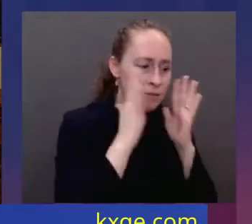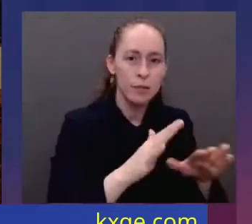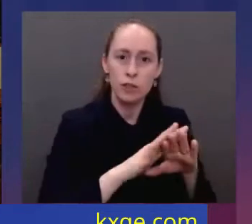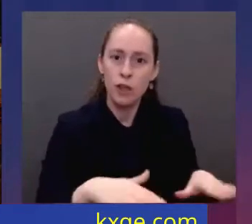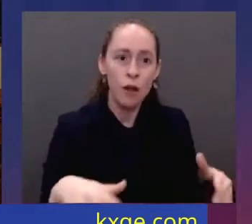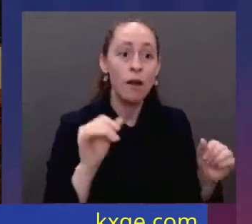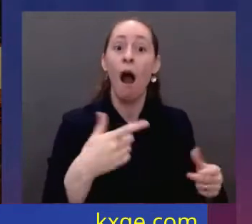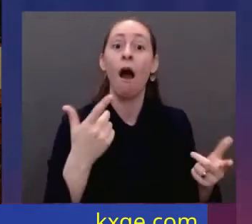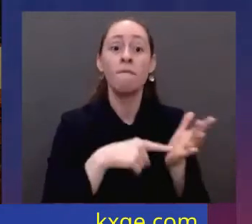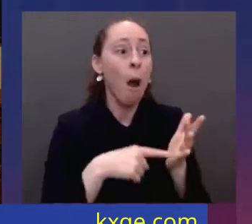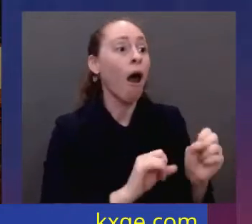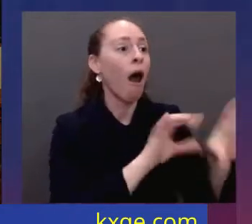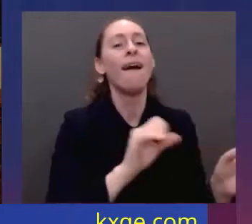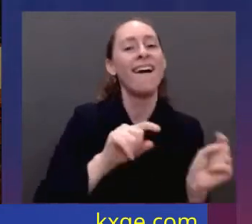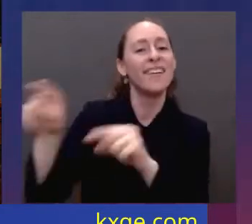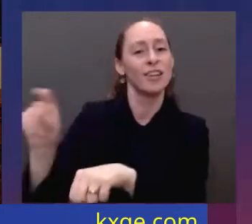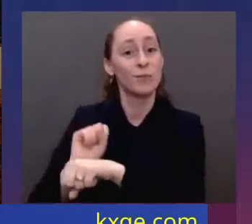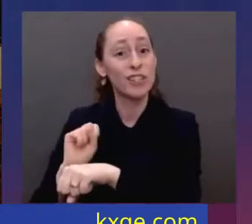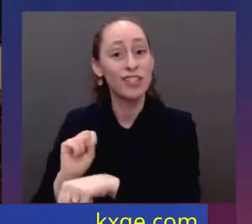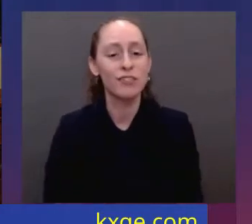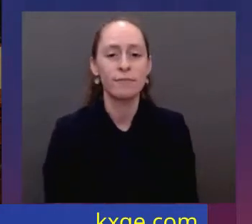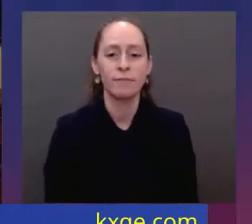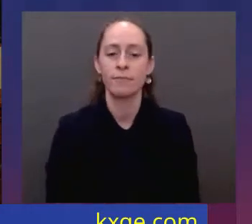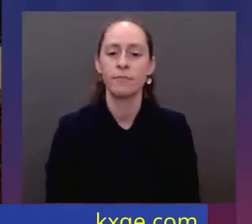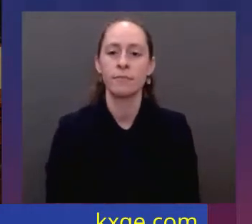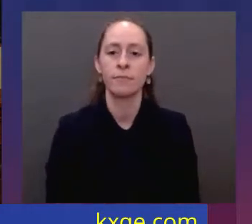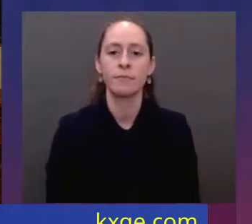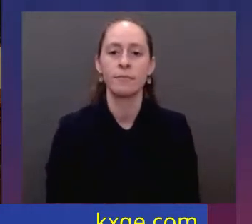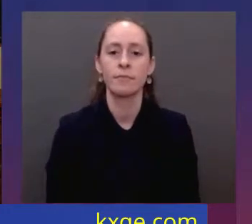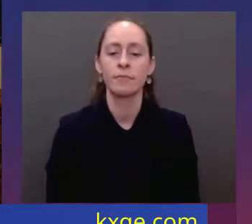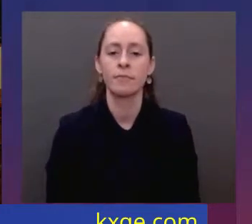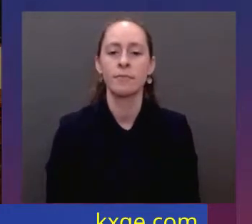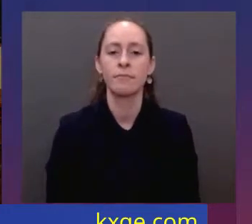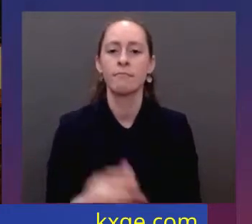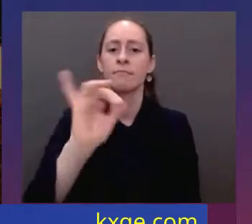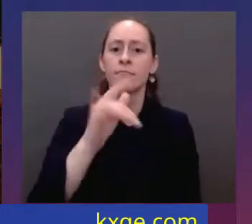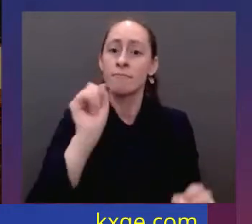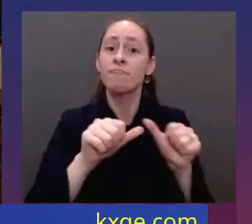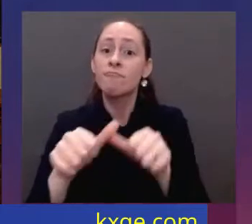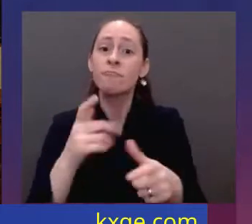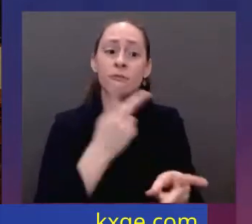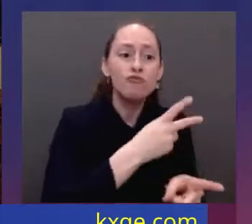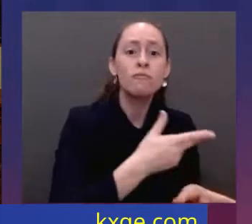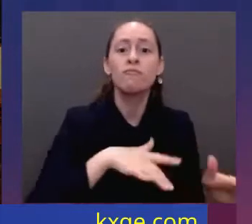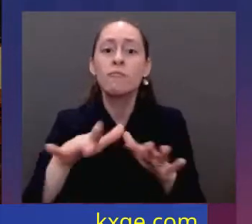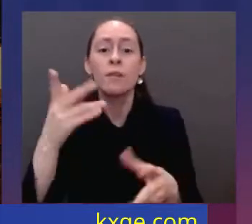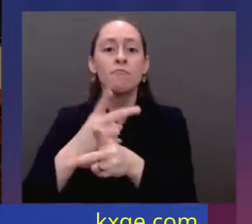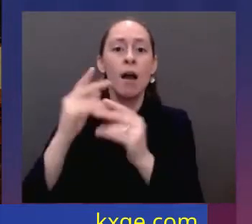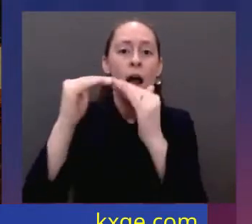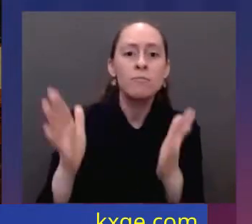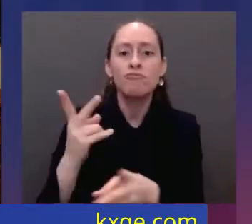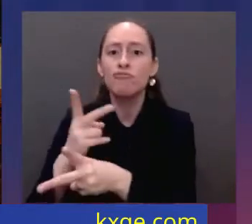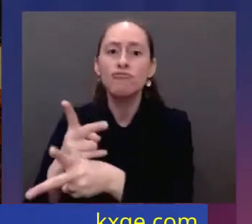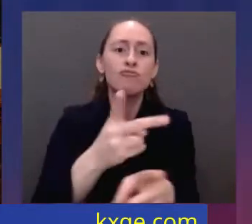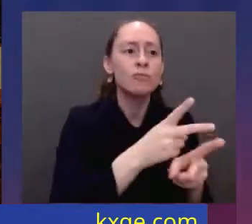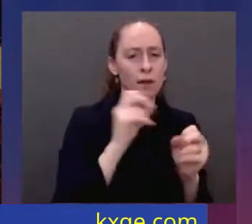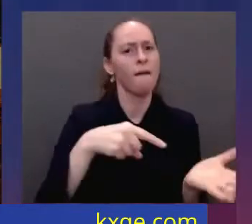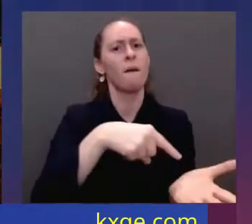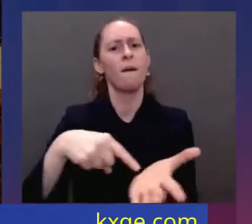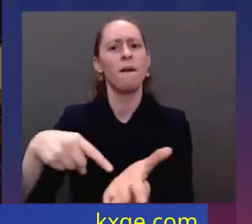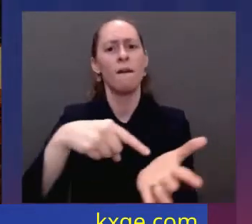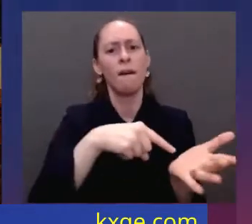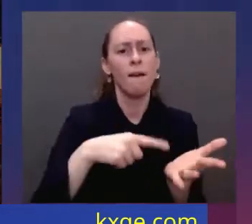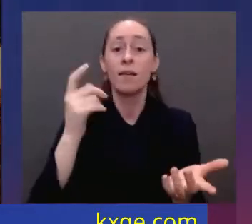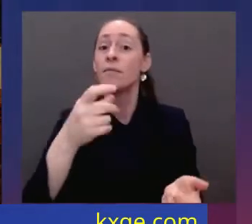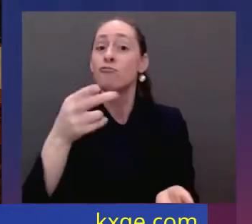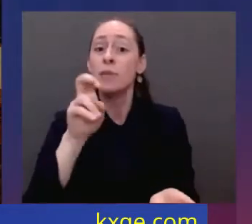there. It also includes home and long-term care, more affordable housing, pre-K for three and four-year-olds. All these will lower costs for families. Under my plan, nobody,